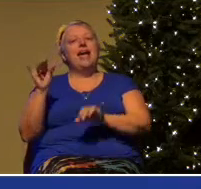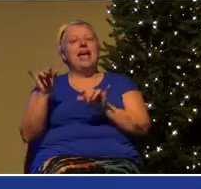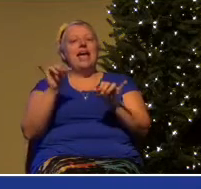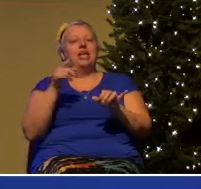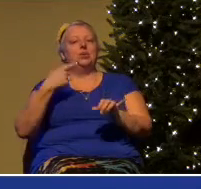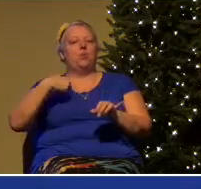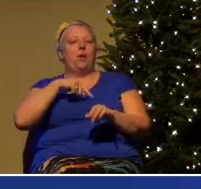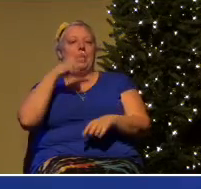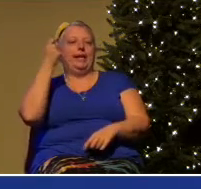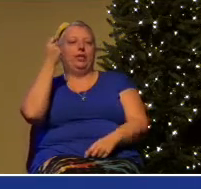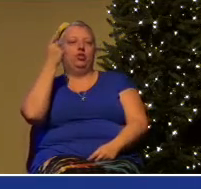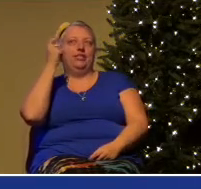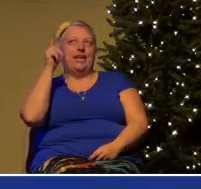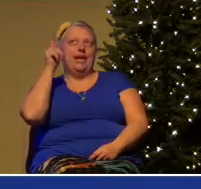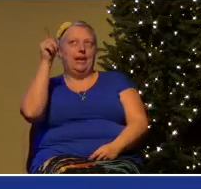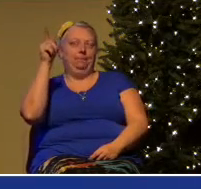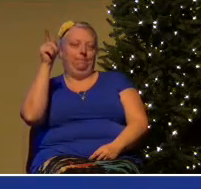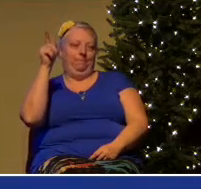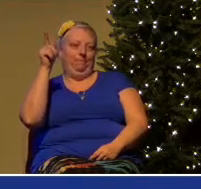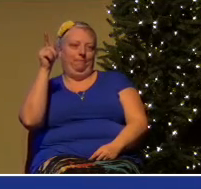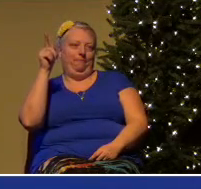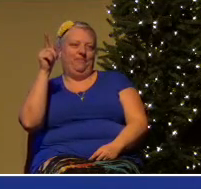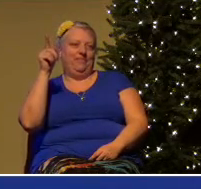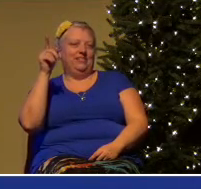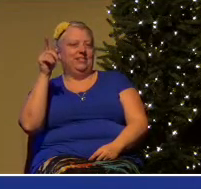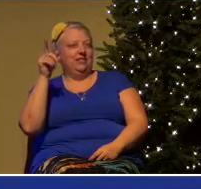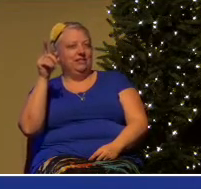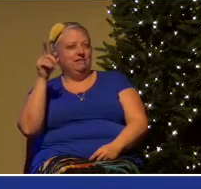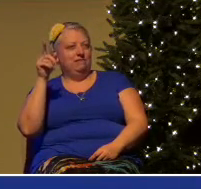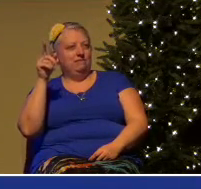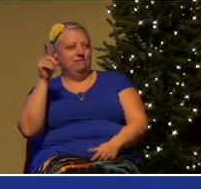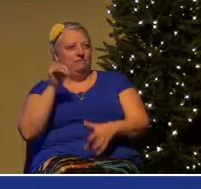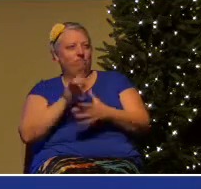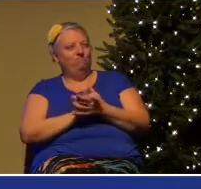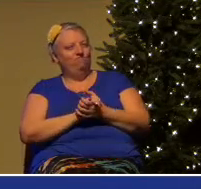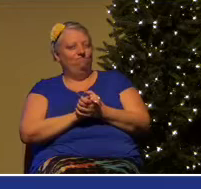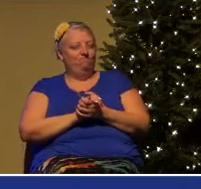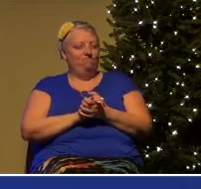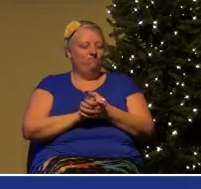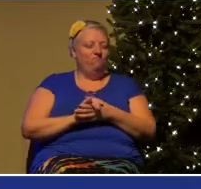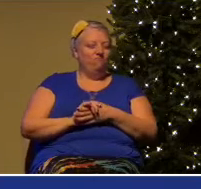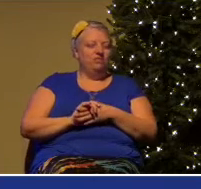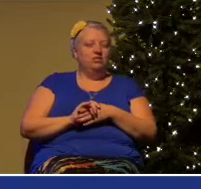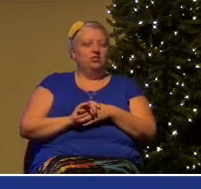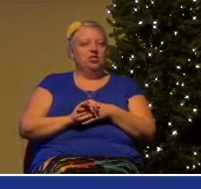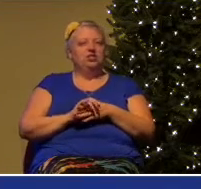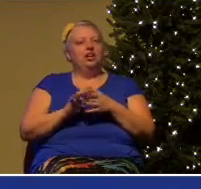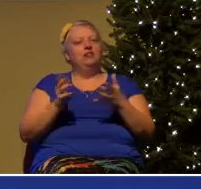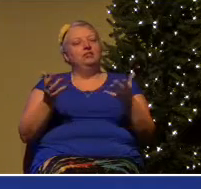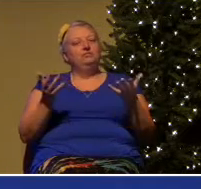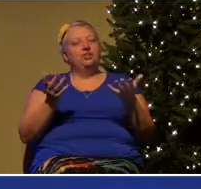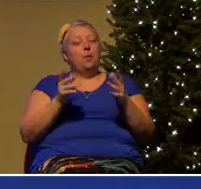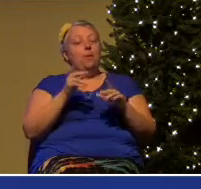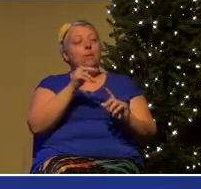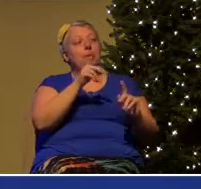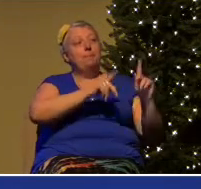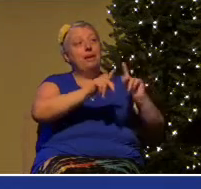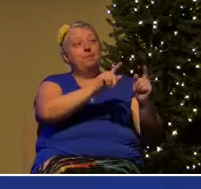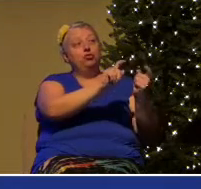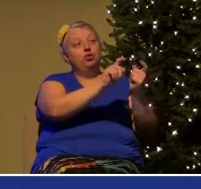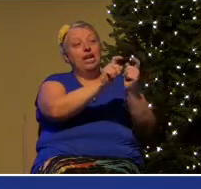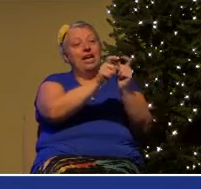people are in different places of growth. Their understanding of God is different. The point was,